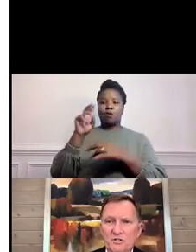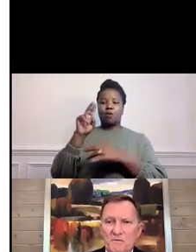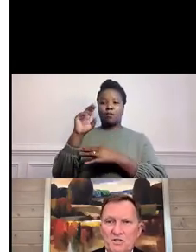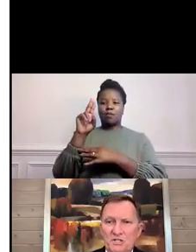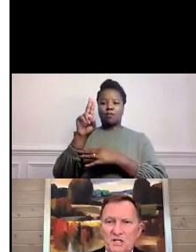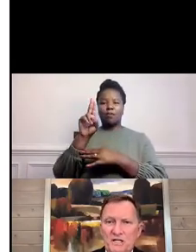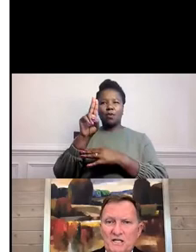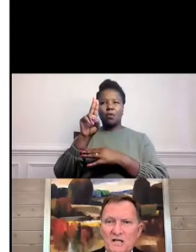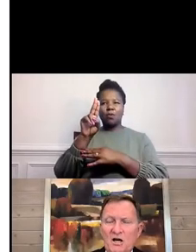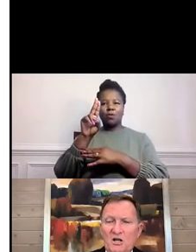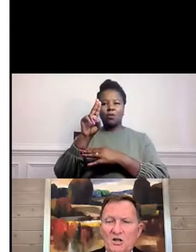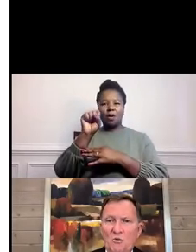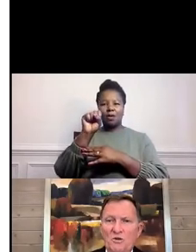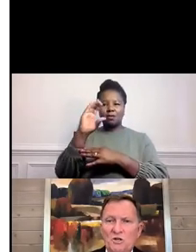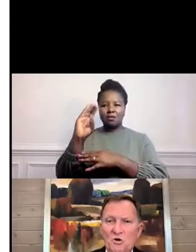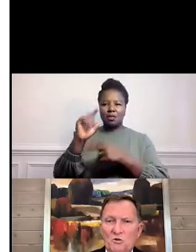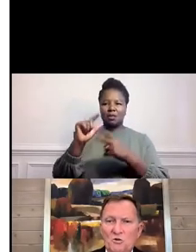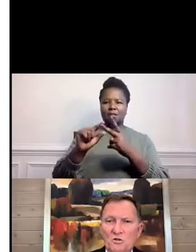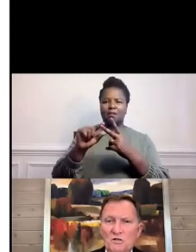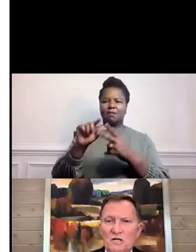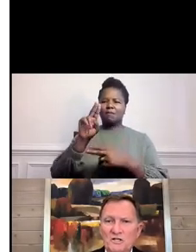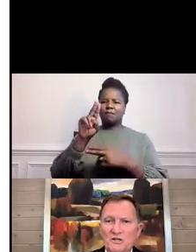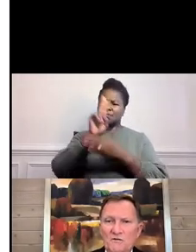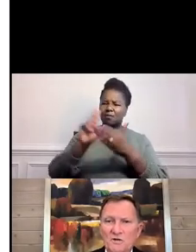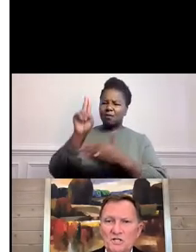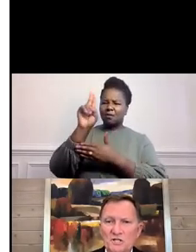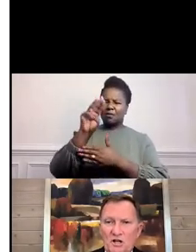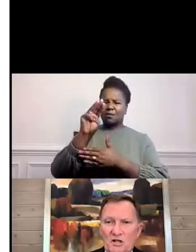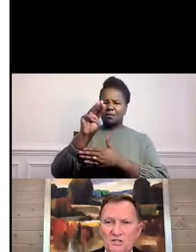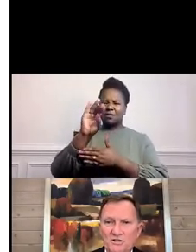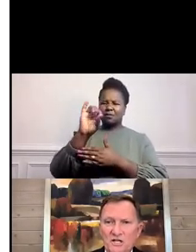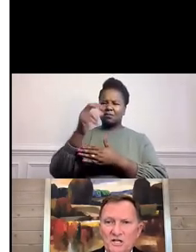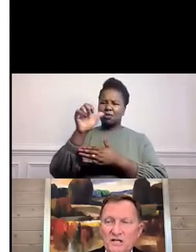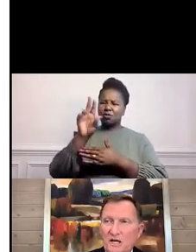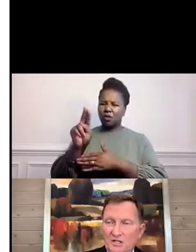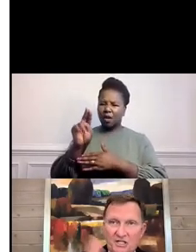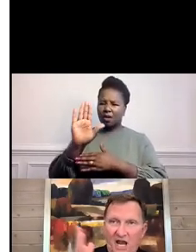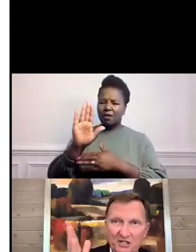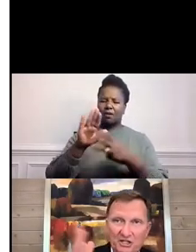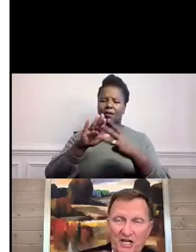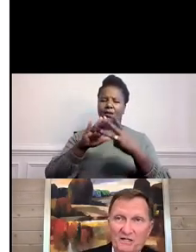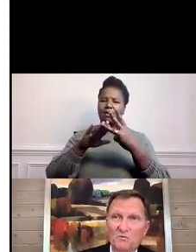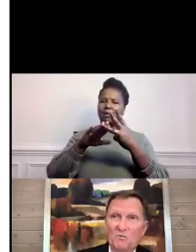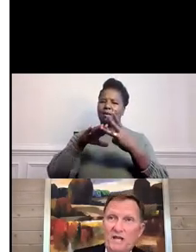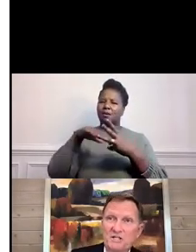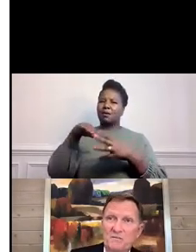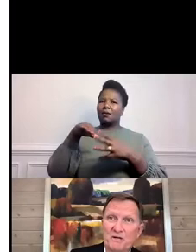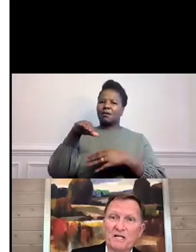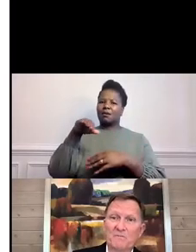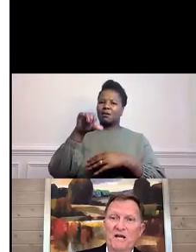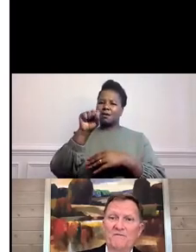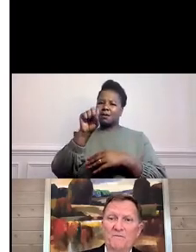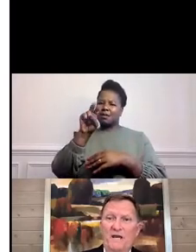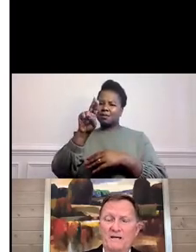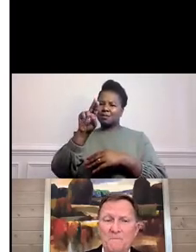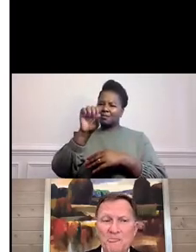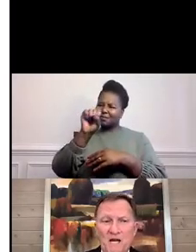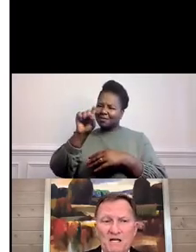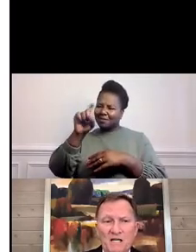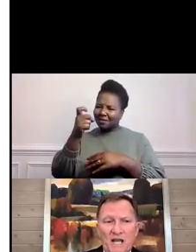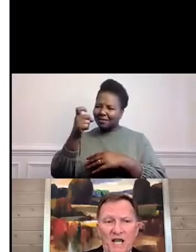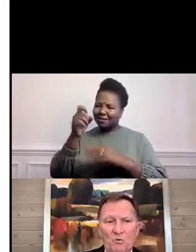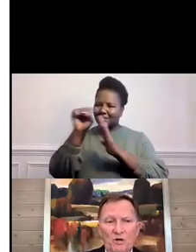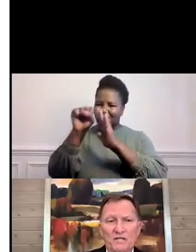University of Michigan, along with local universities, colleges, Sac State. We had somebody come down from that.